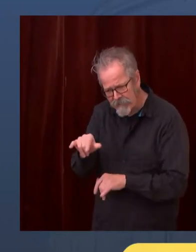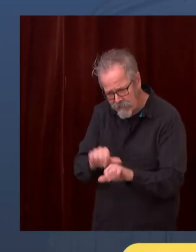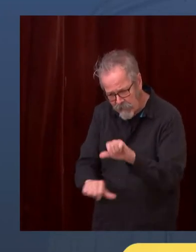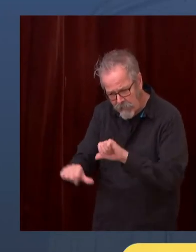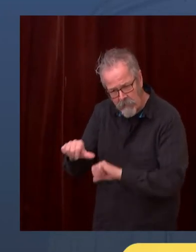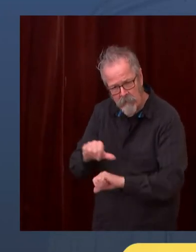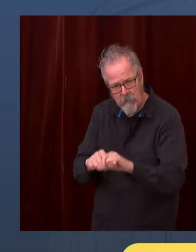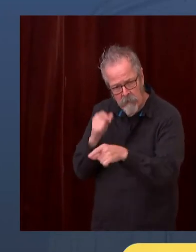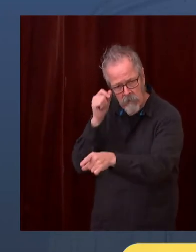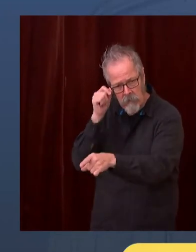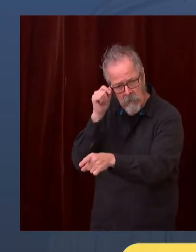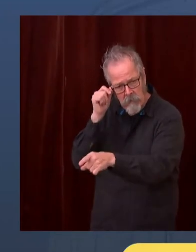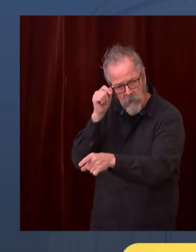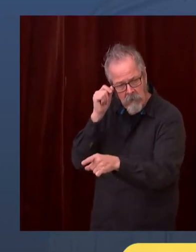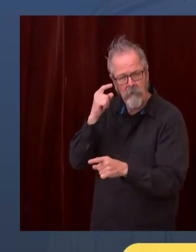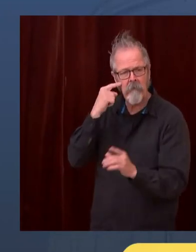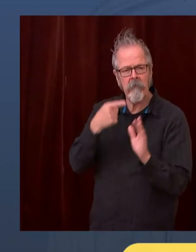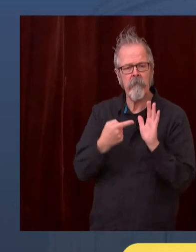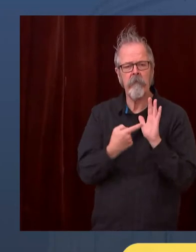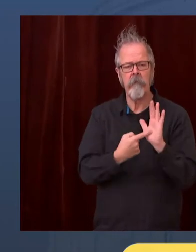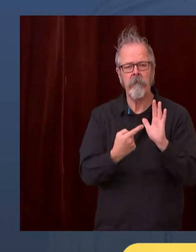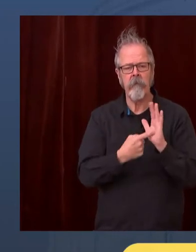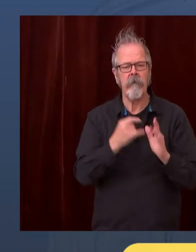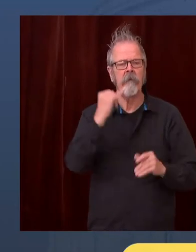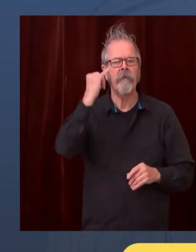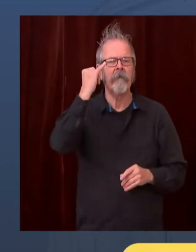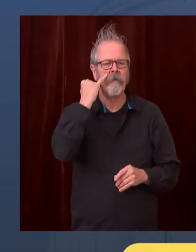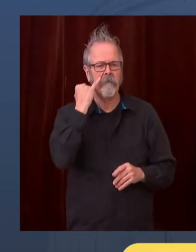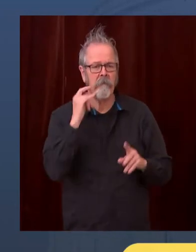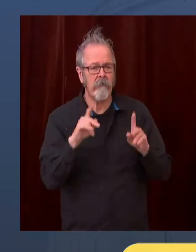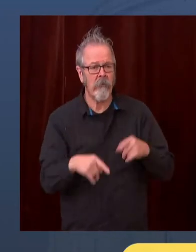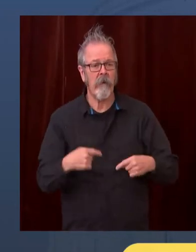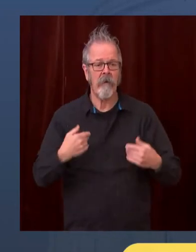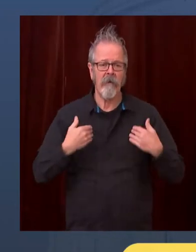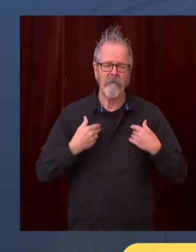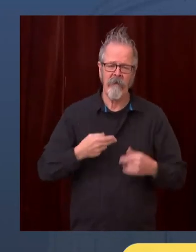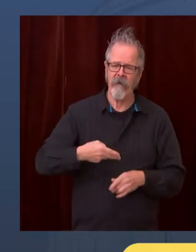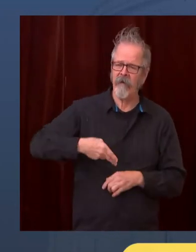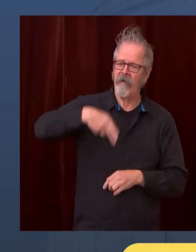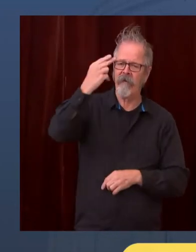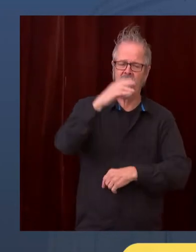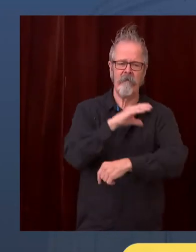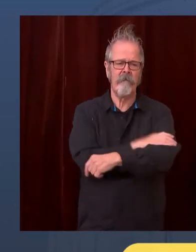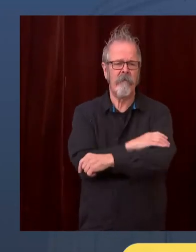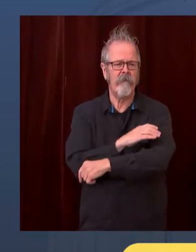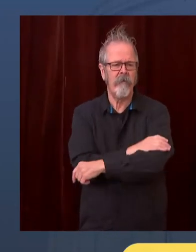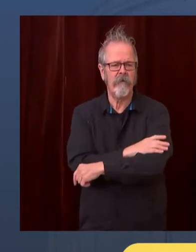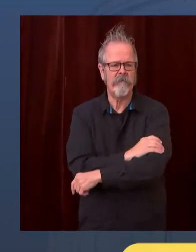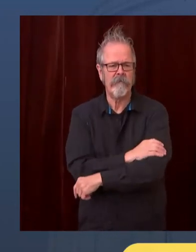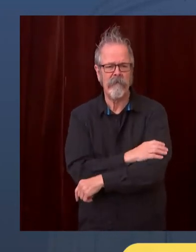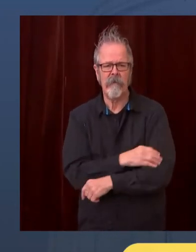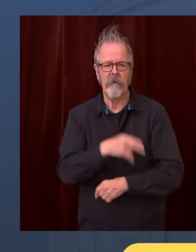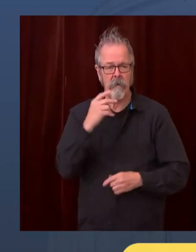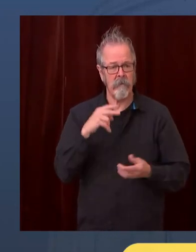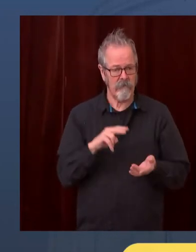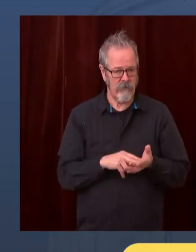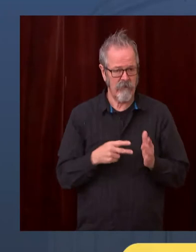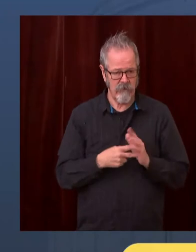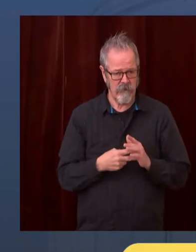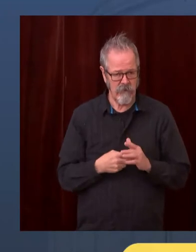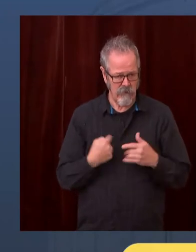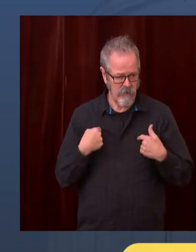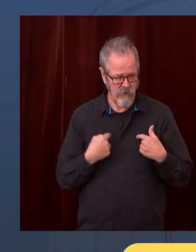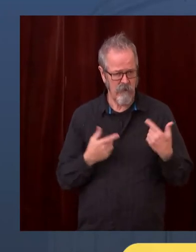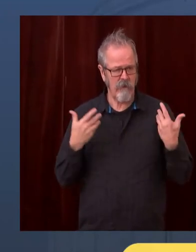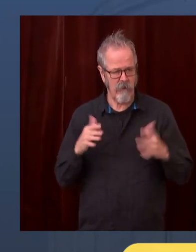Take your blood pressure medication. It's actually good for you. It's going to reduce your risk for complications. That's not been politicized.